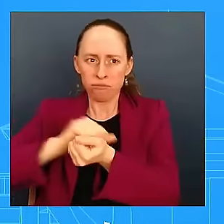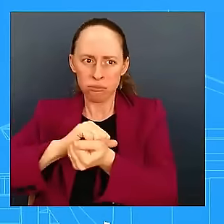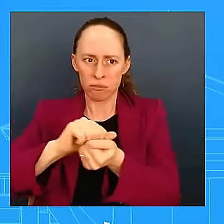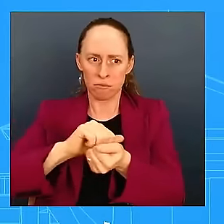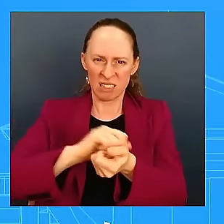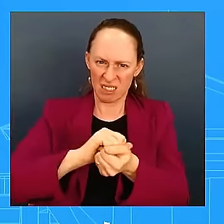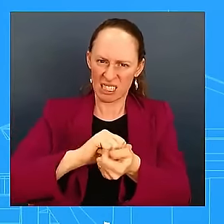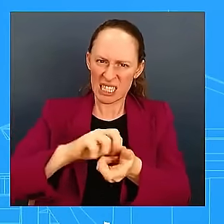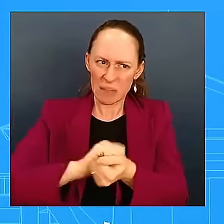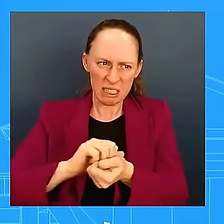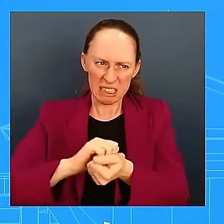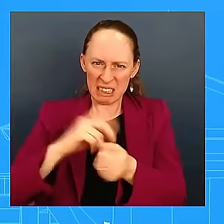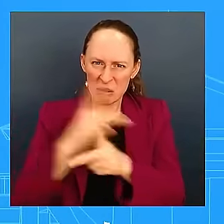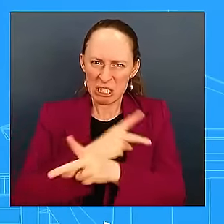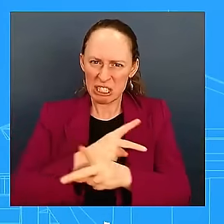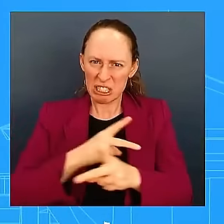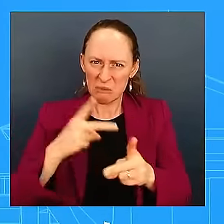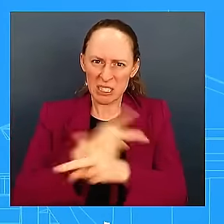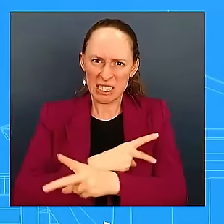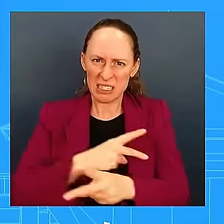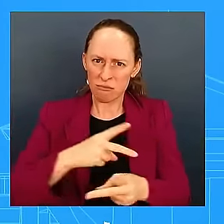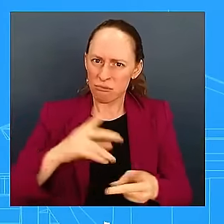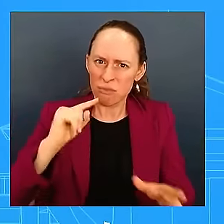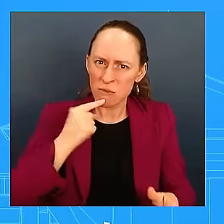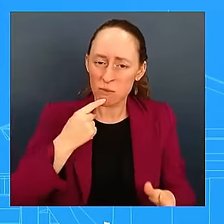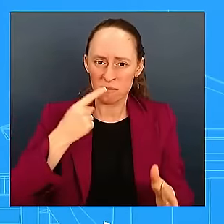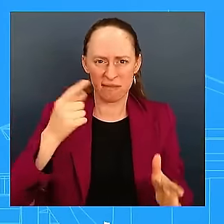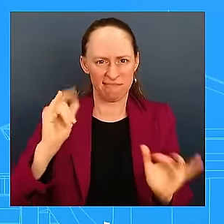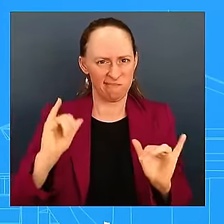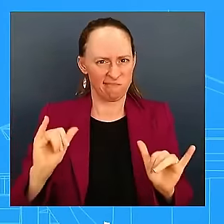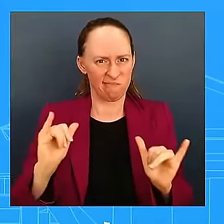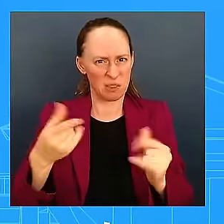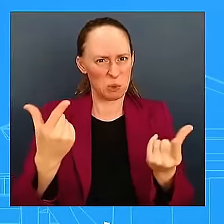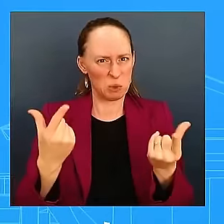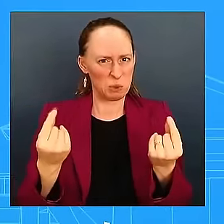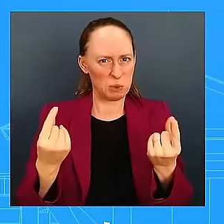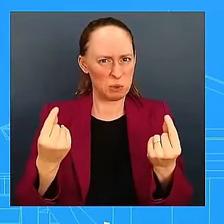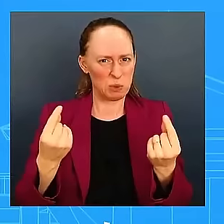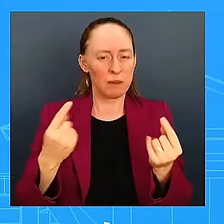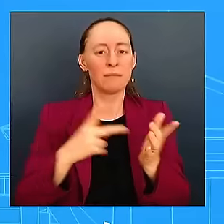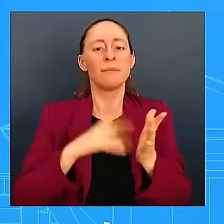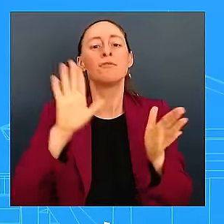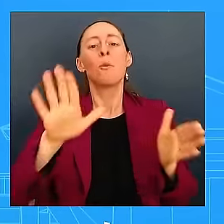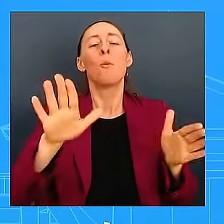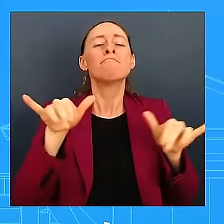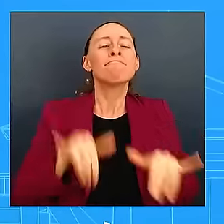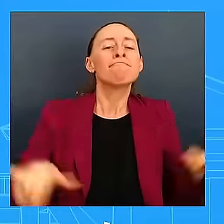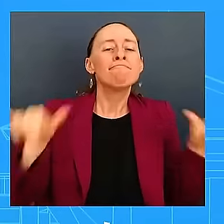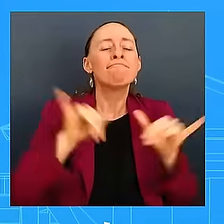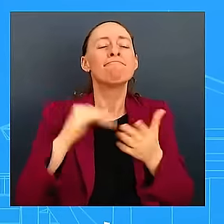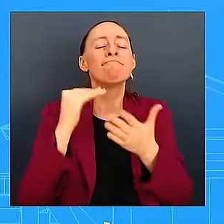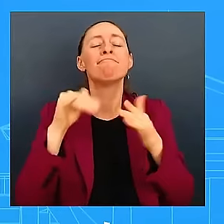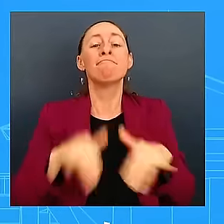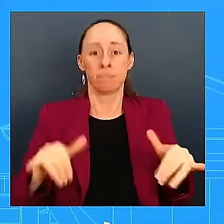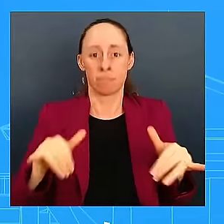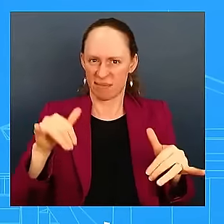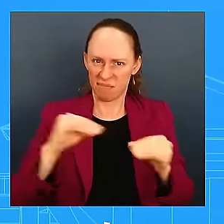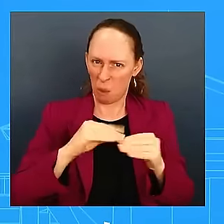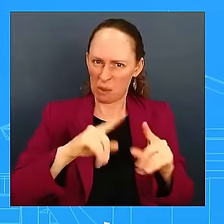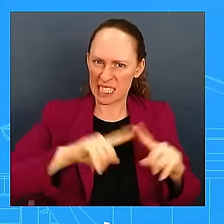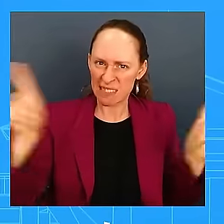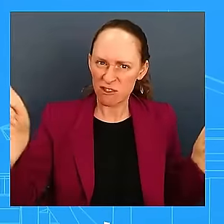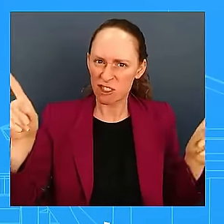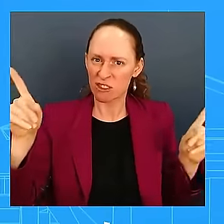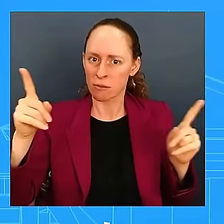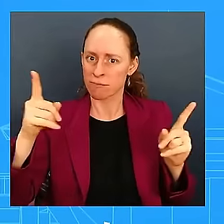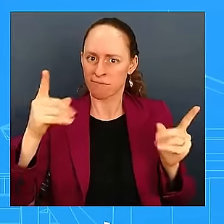the response for you? I mean, I know it's more manpower, but what else? How else does it change? think the biggest thing is that we want to get things in place early.